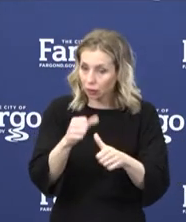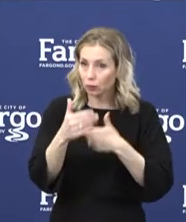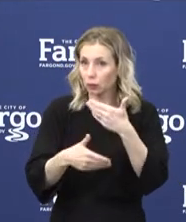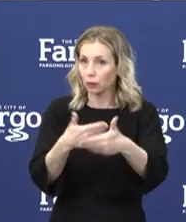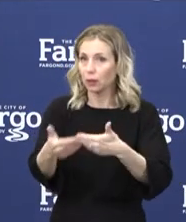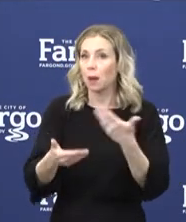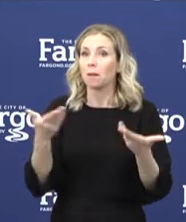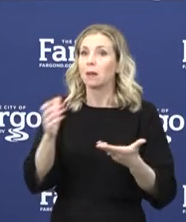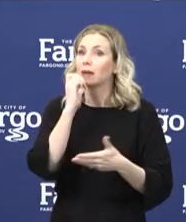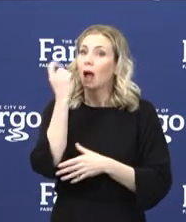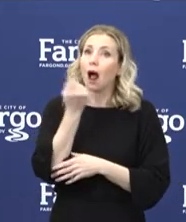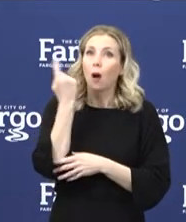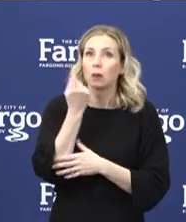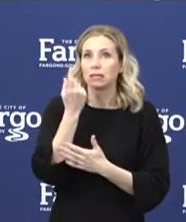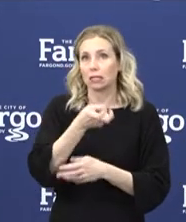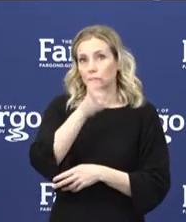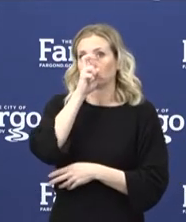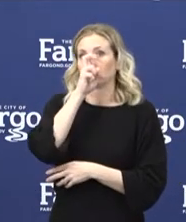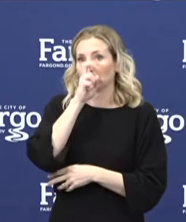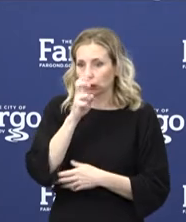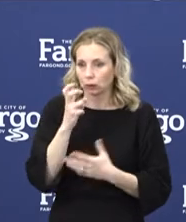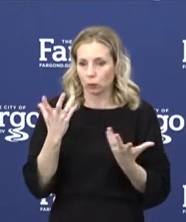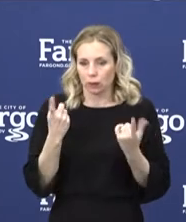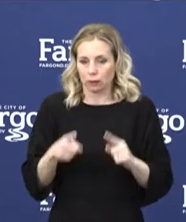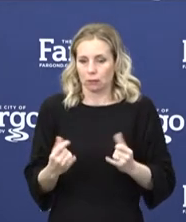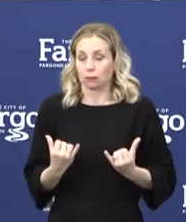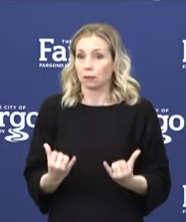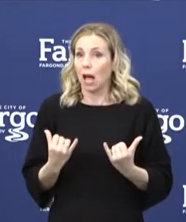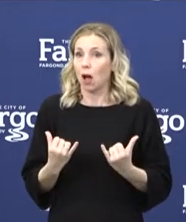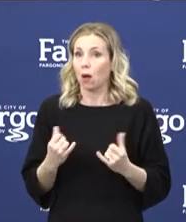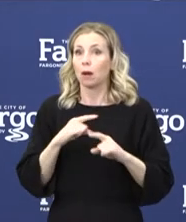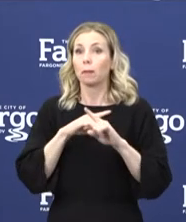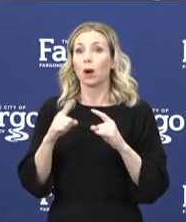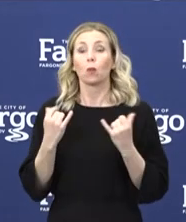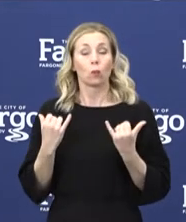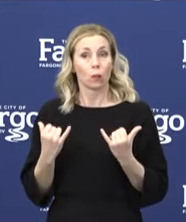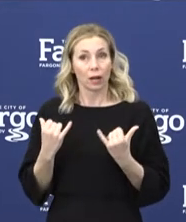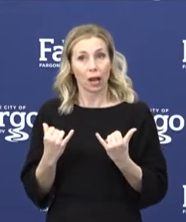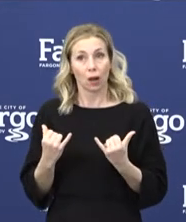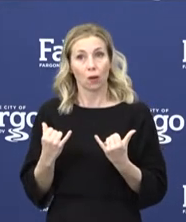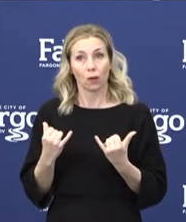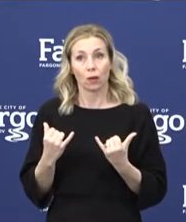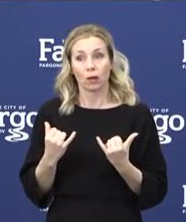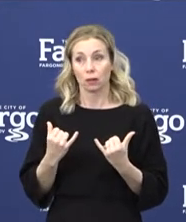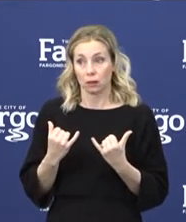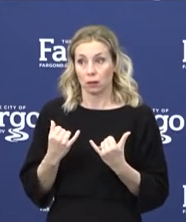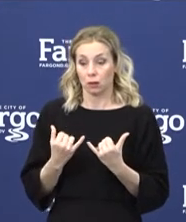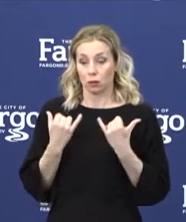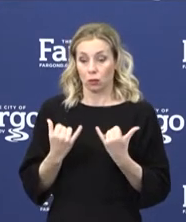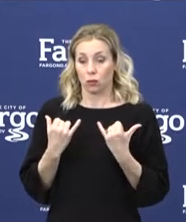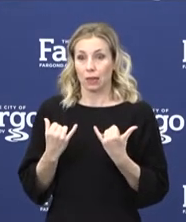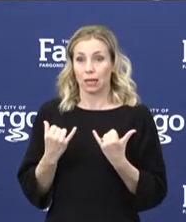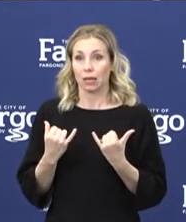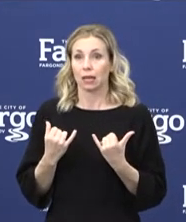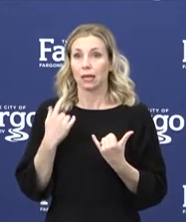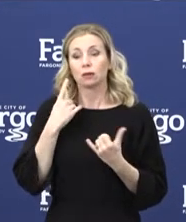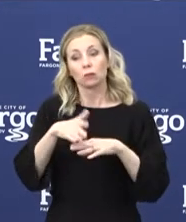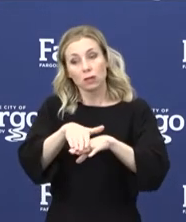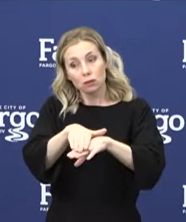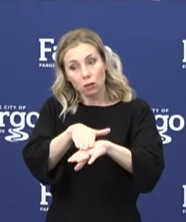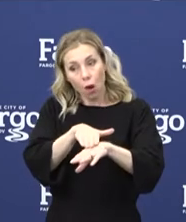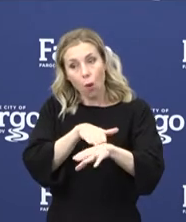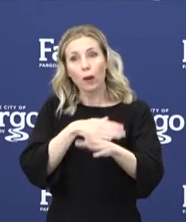may not always be as strict as what we currently are doing, but what we're currently doing seems to be slowing that pace.